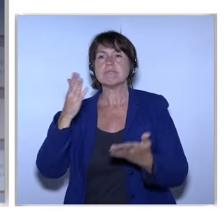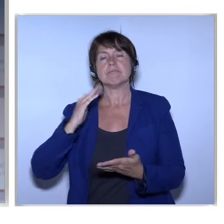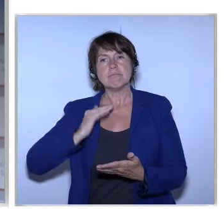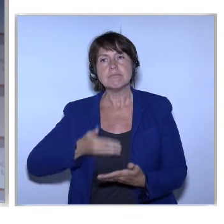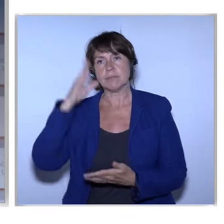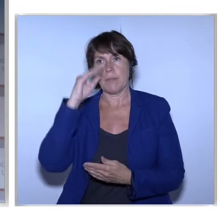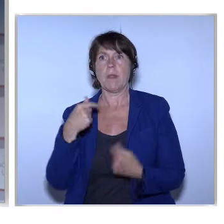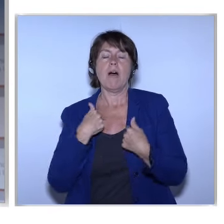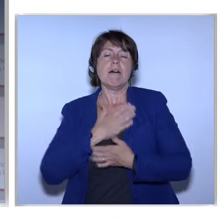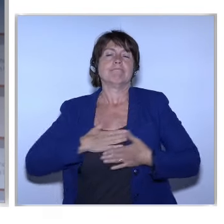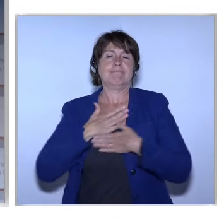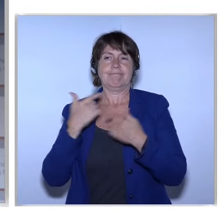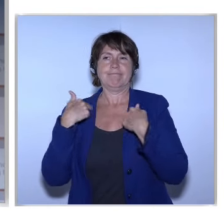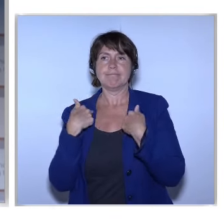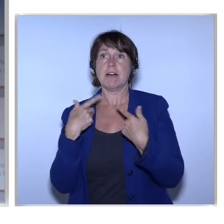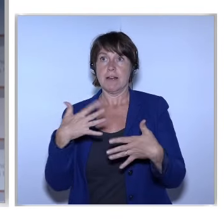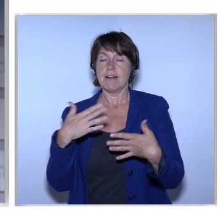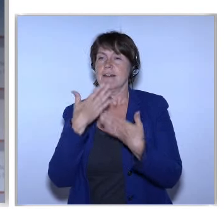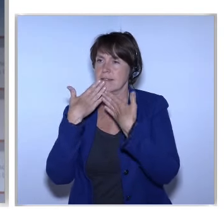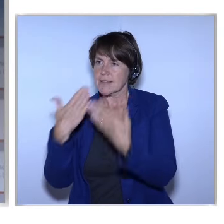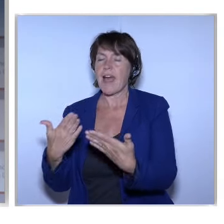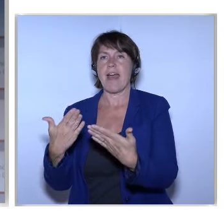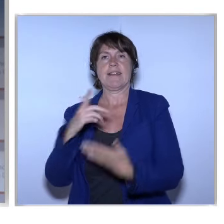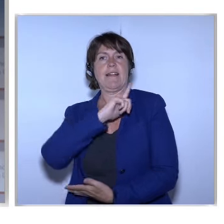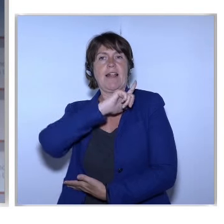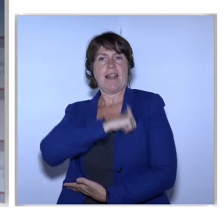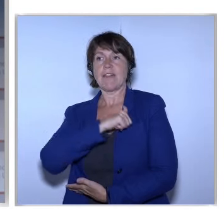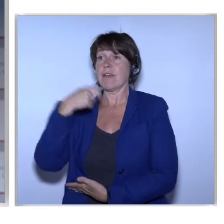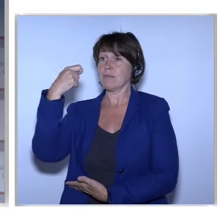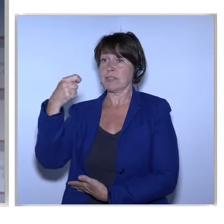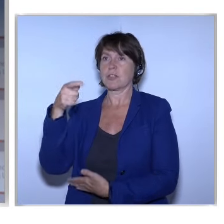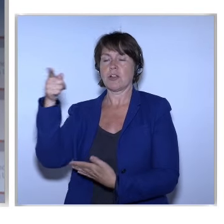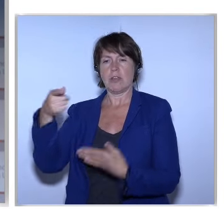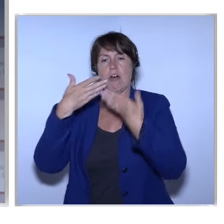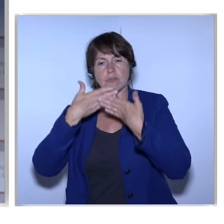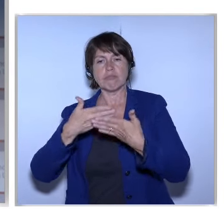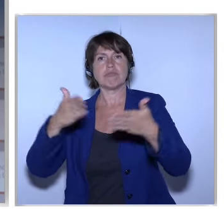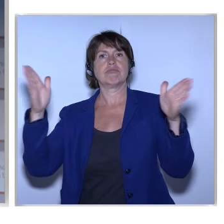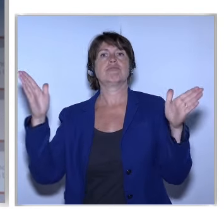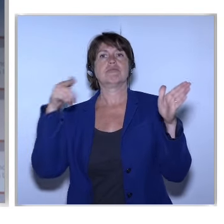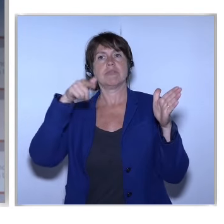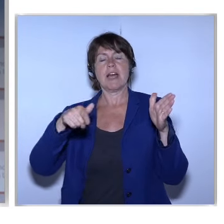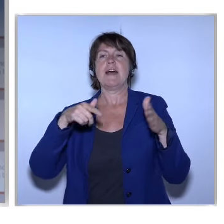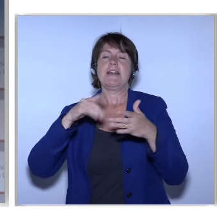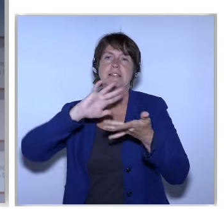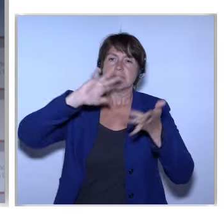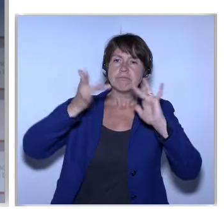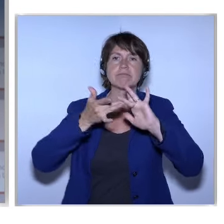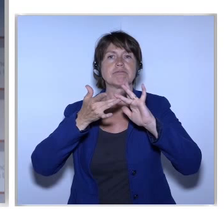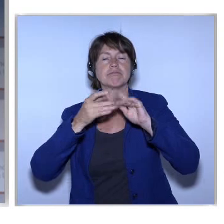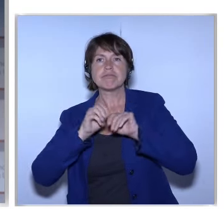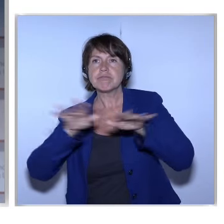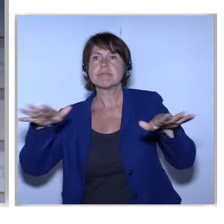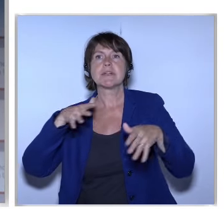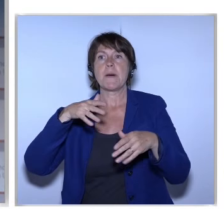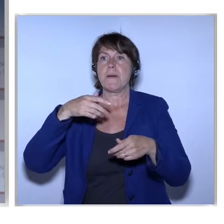thank the Latvian presidency For hosting this inaugural session Around the digital single market Here in